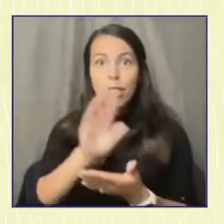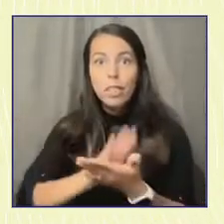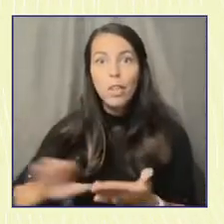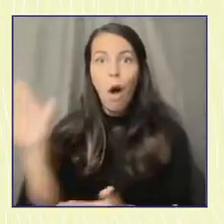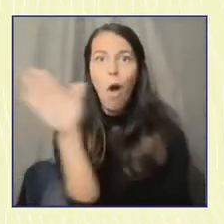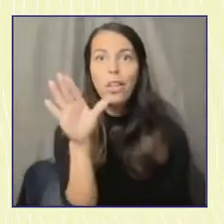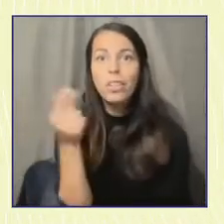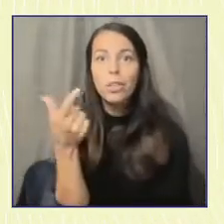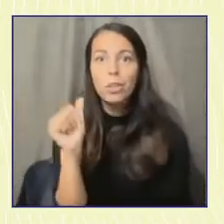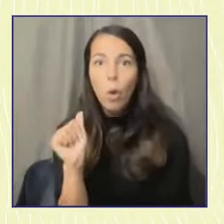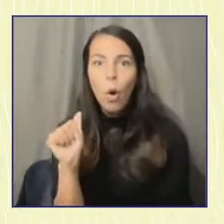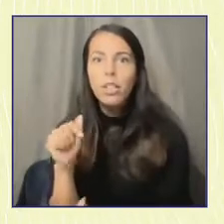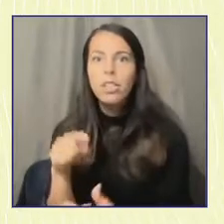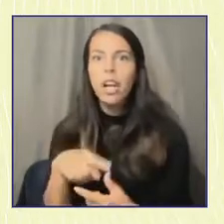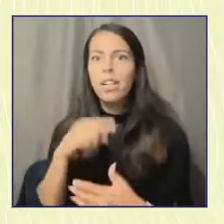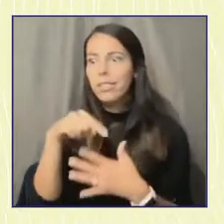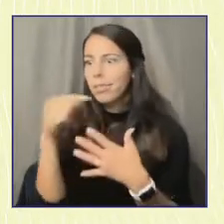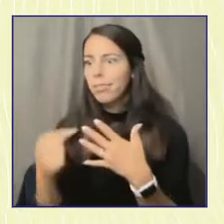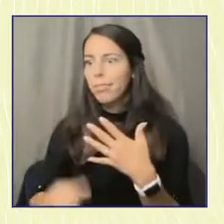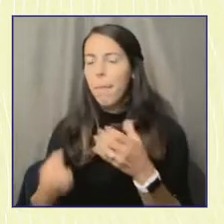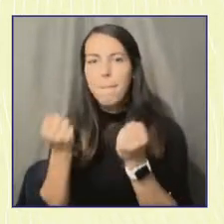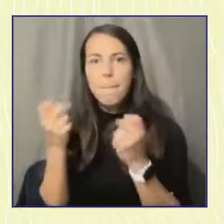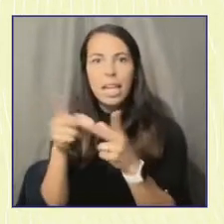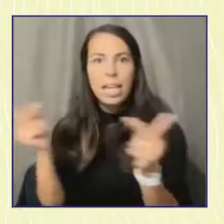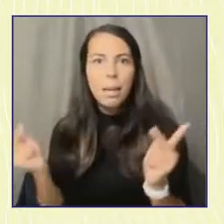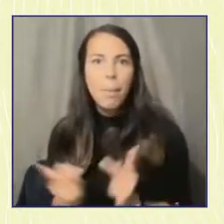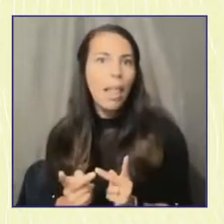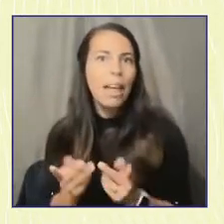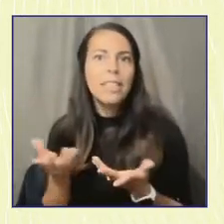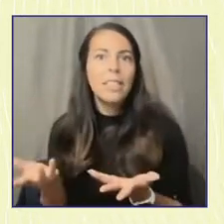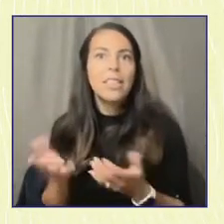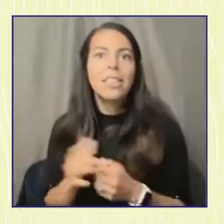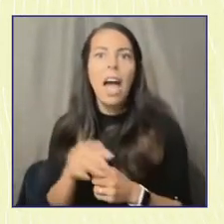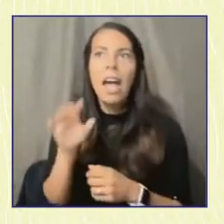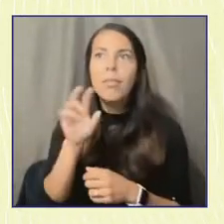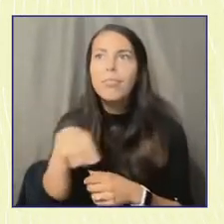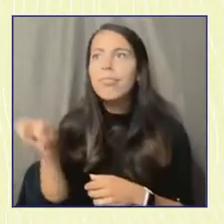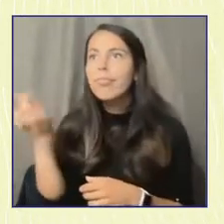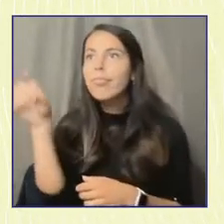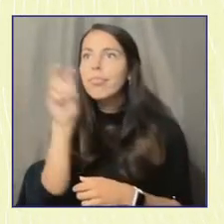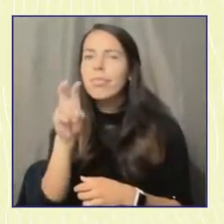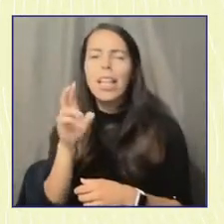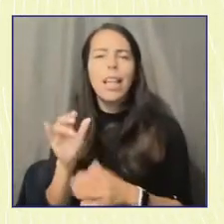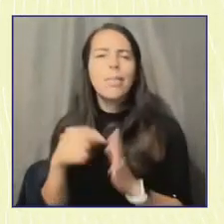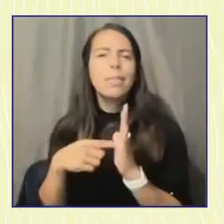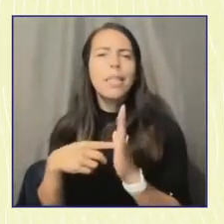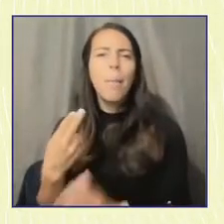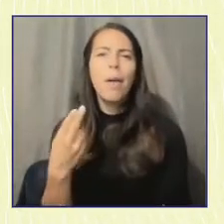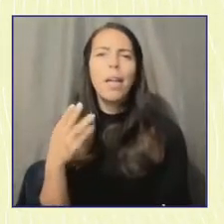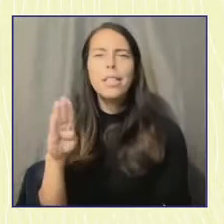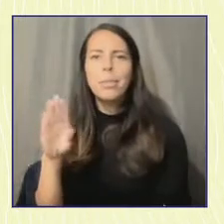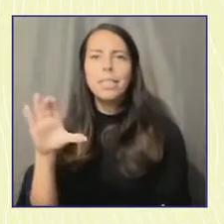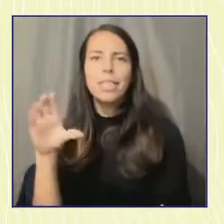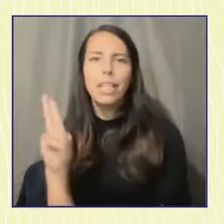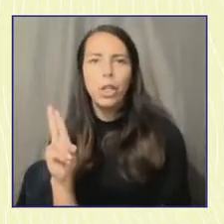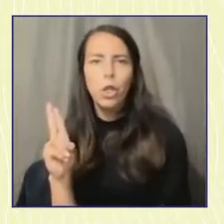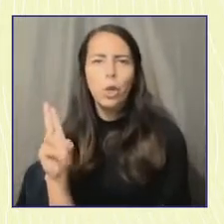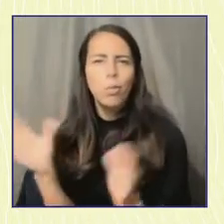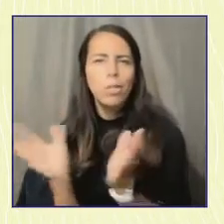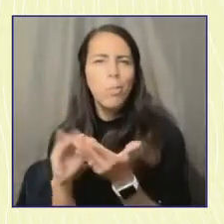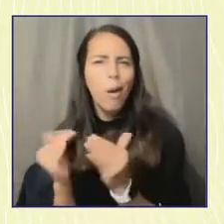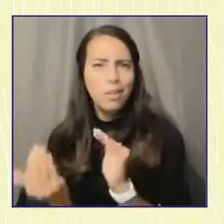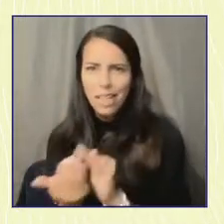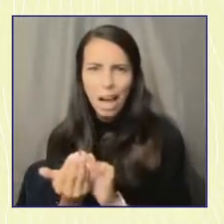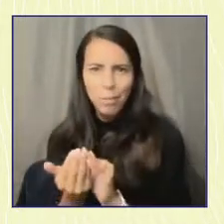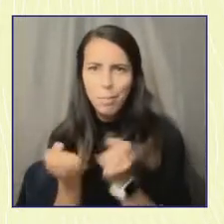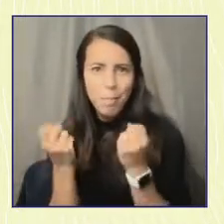and Morehouse to Fort Valley State University and HBCU in a small town in rural Georgia. I talk to young people